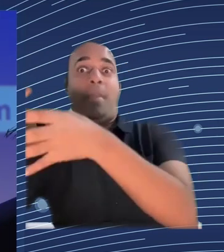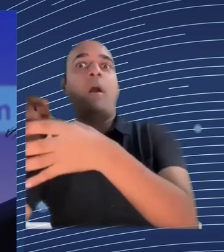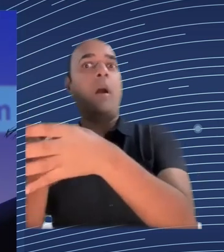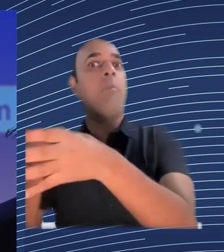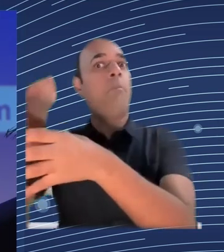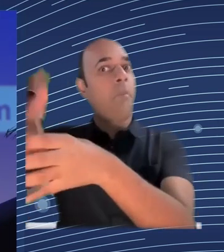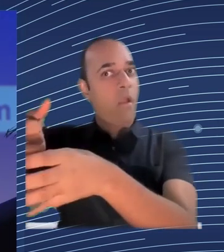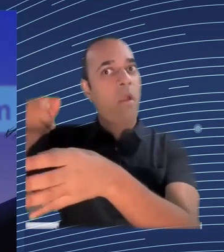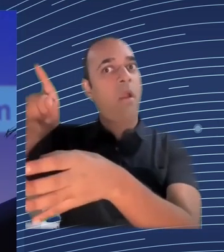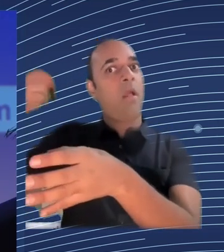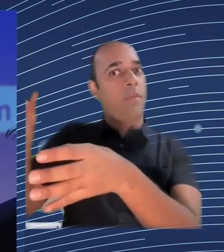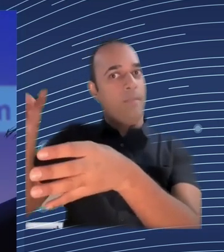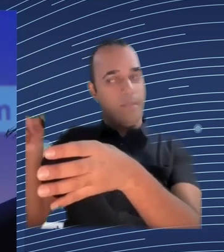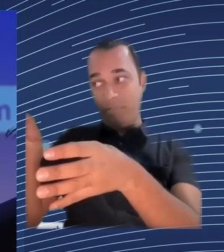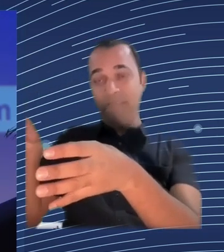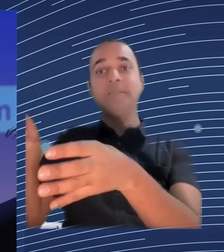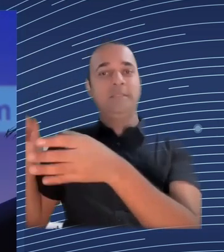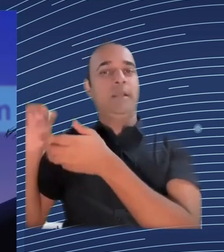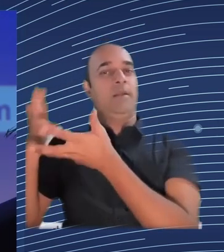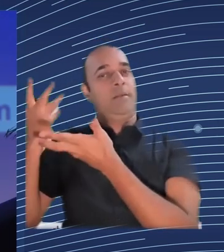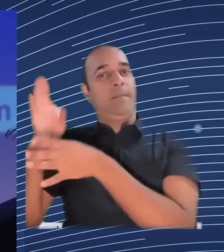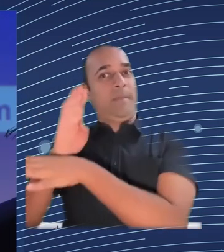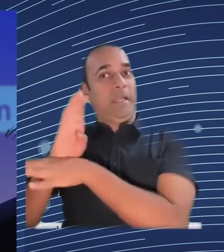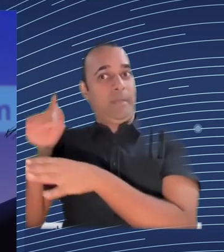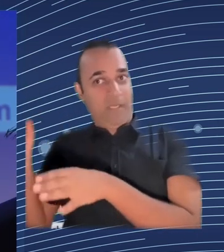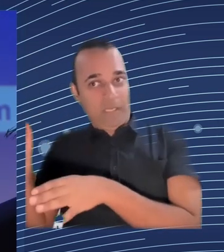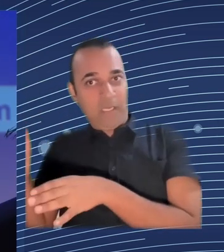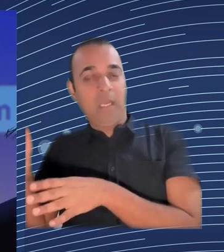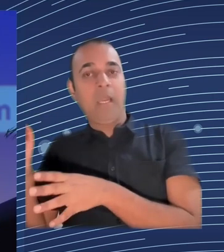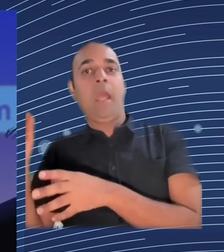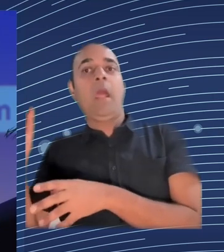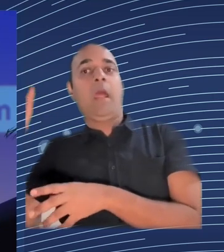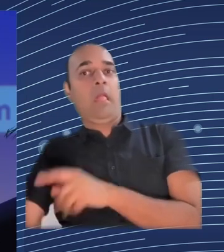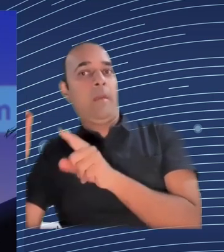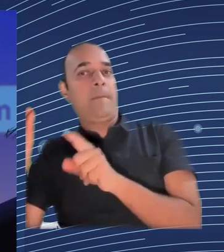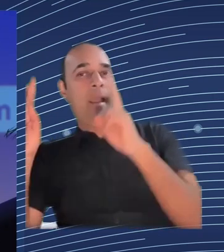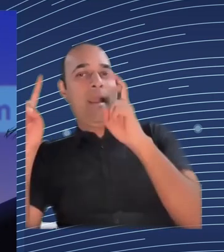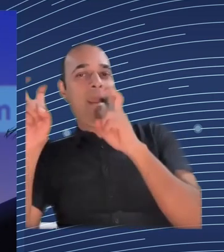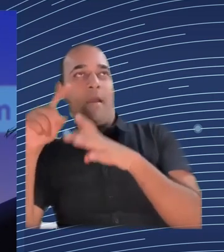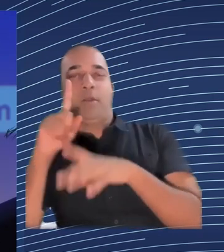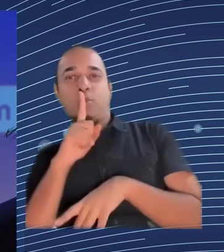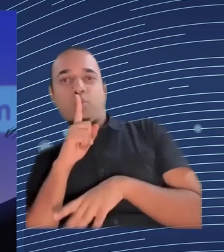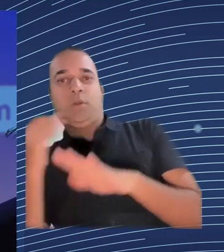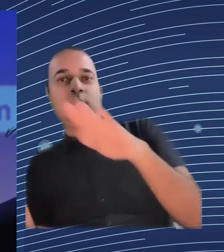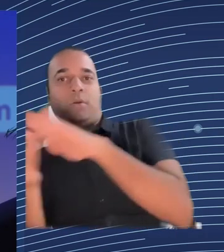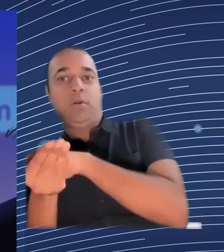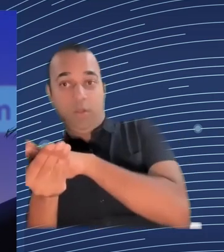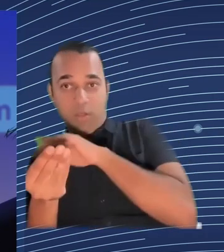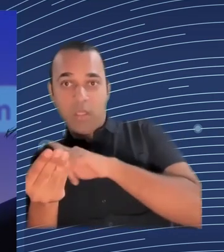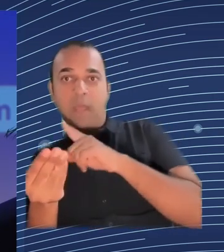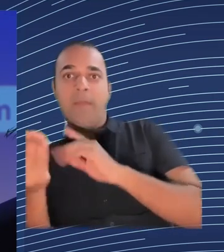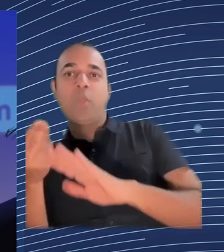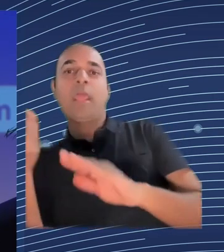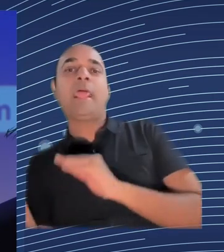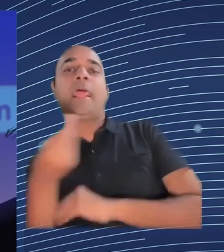company controlling not with AI not with artificial intelligence but with medical records